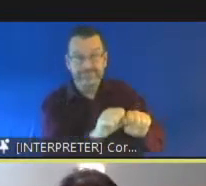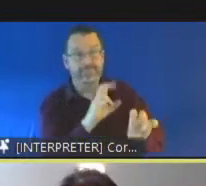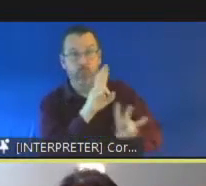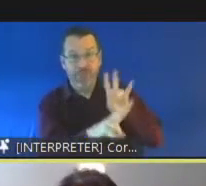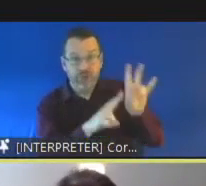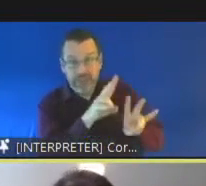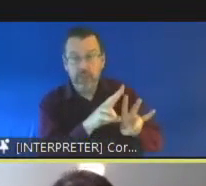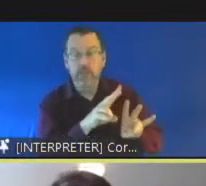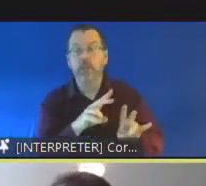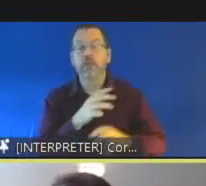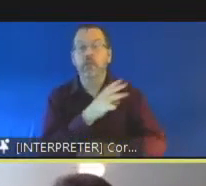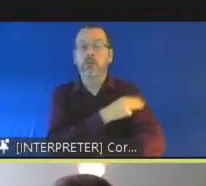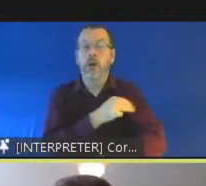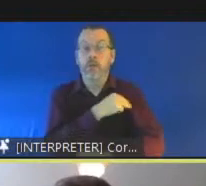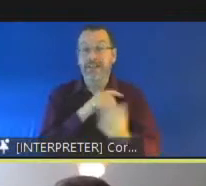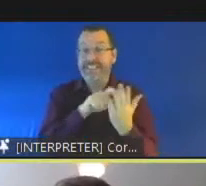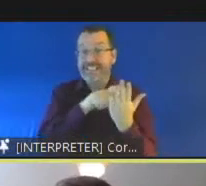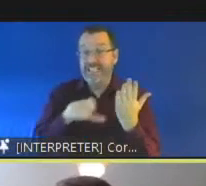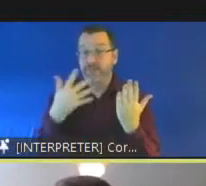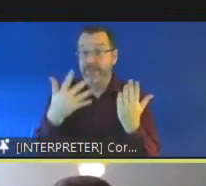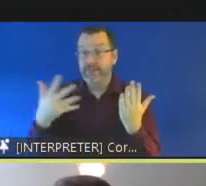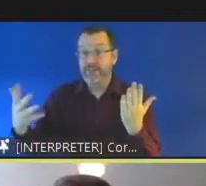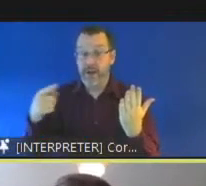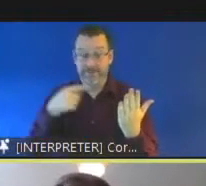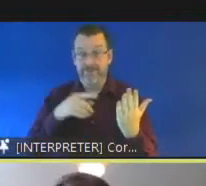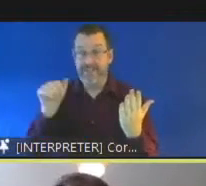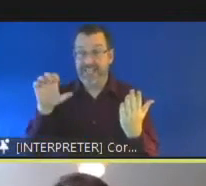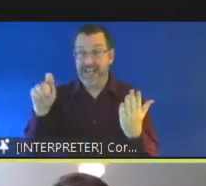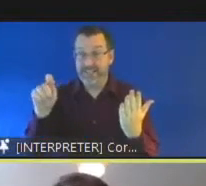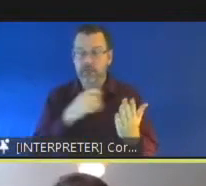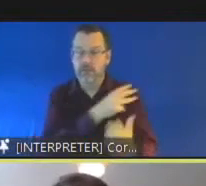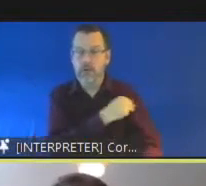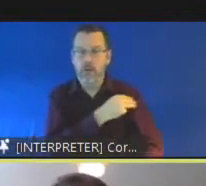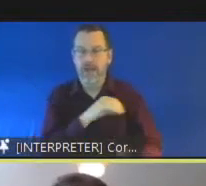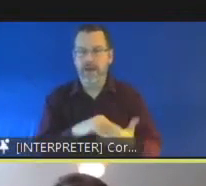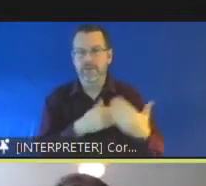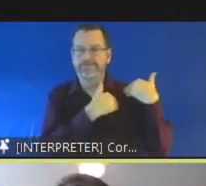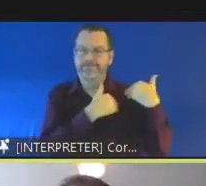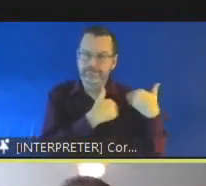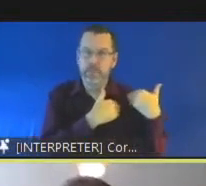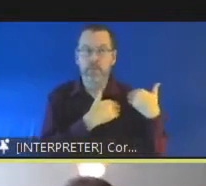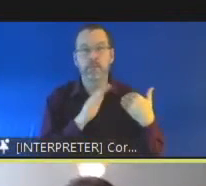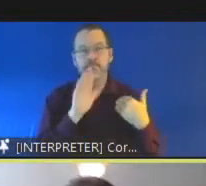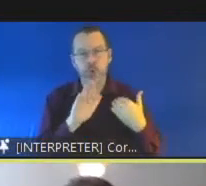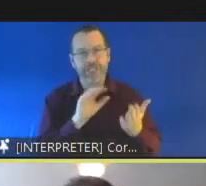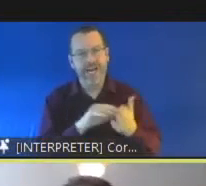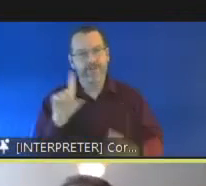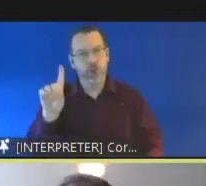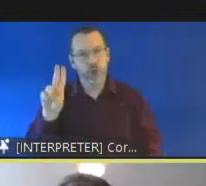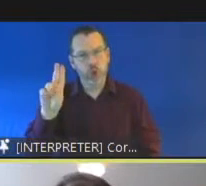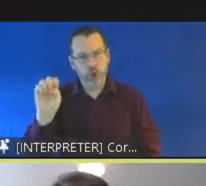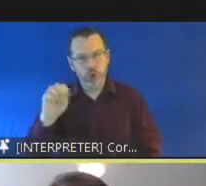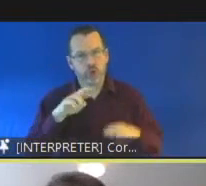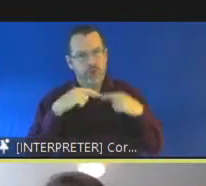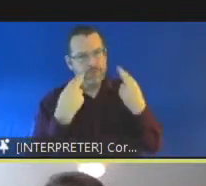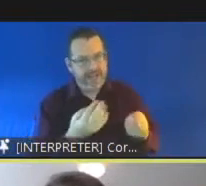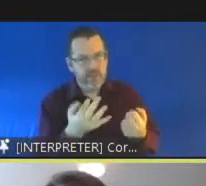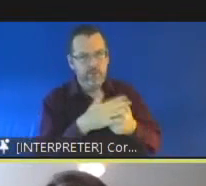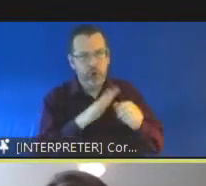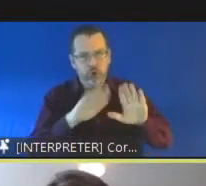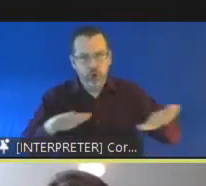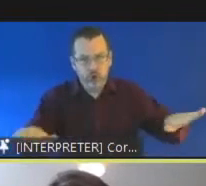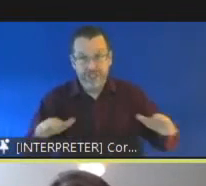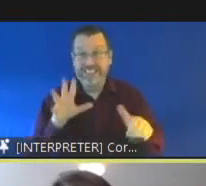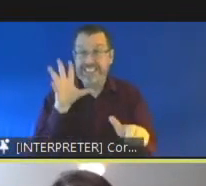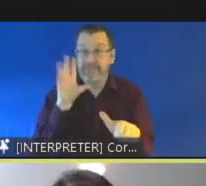in section 55 of the act which requires uh gardi to have due respect for children with specific reference